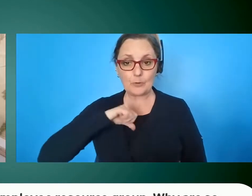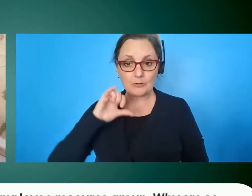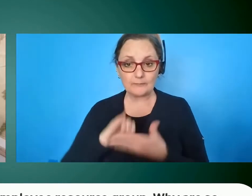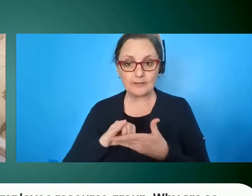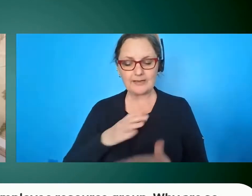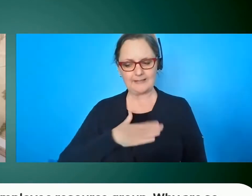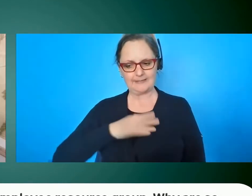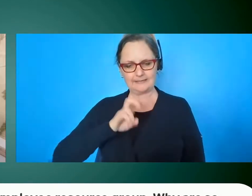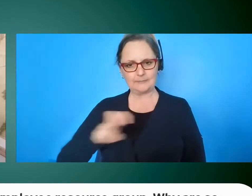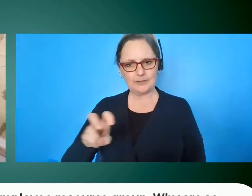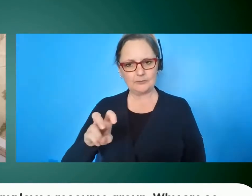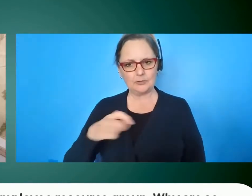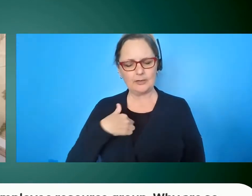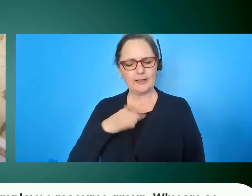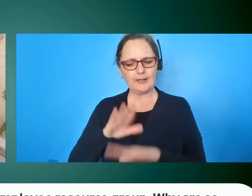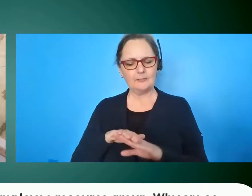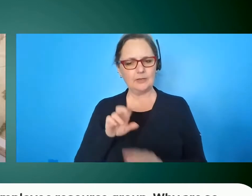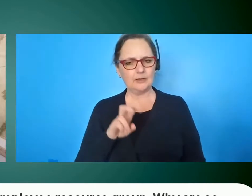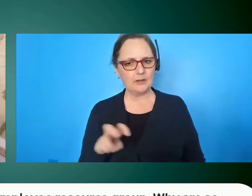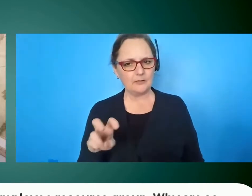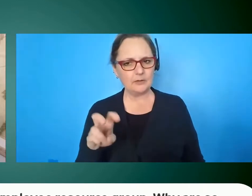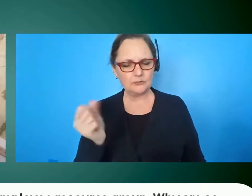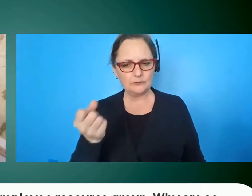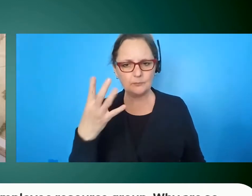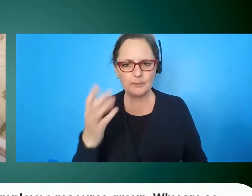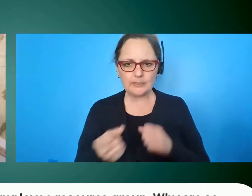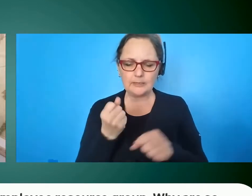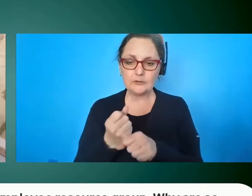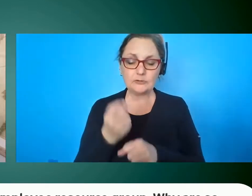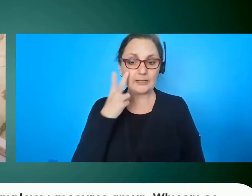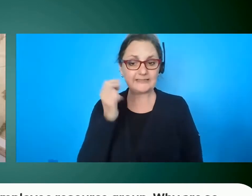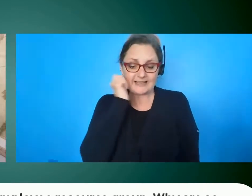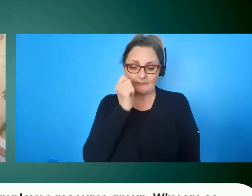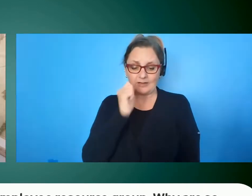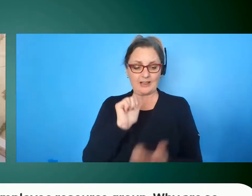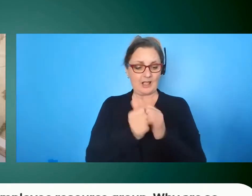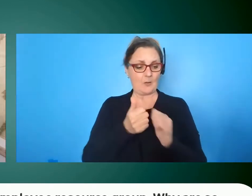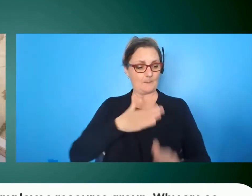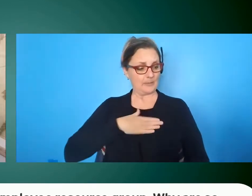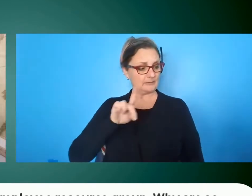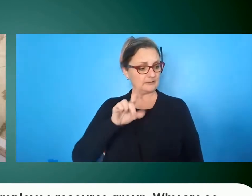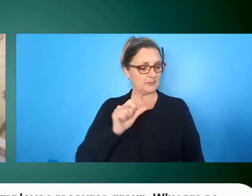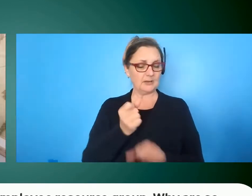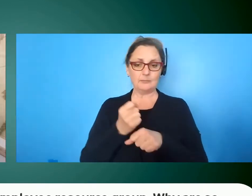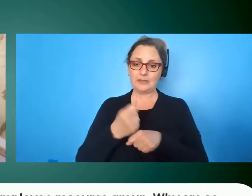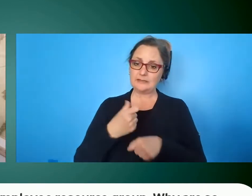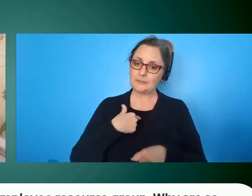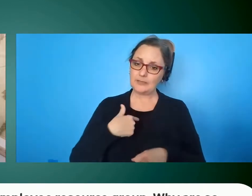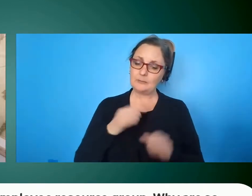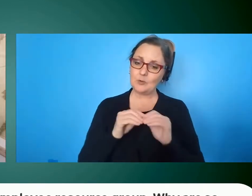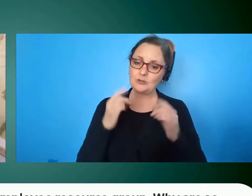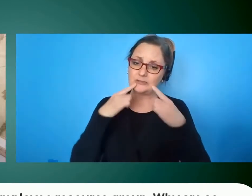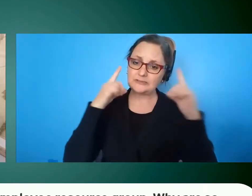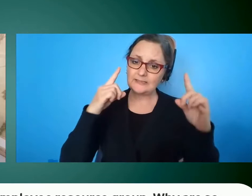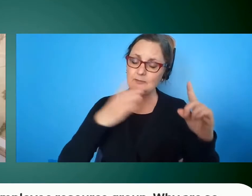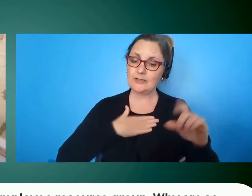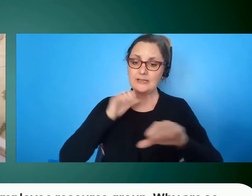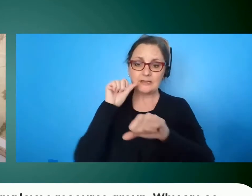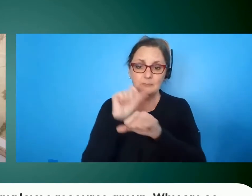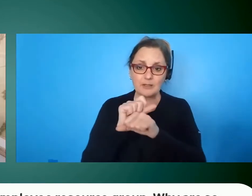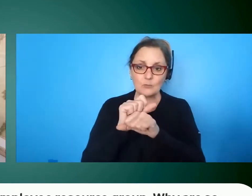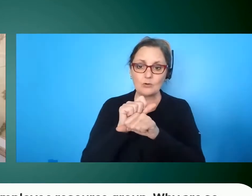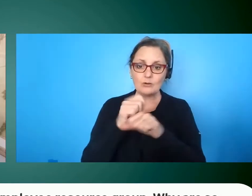um and i see every day how my disability helps me to be more successful in the work that i do as a leader